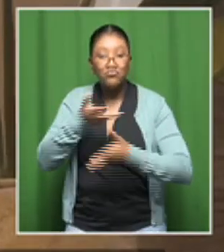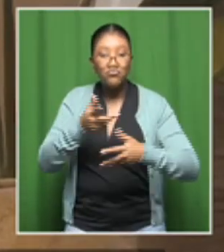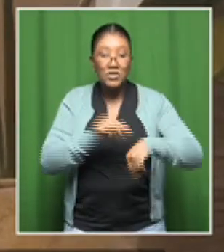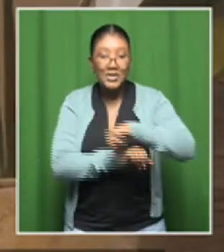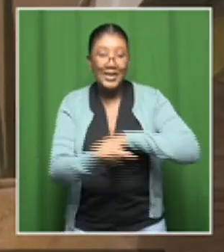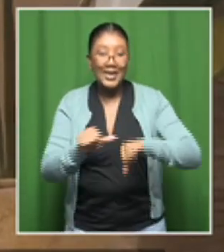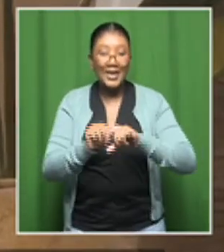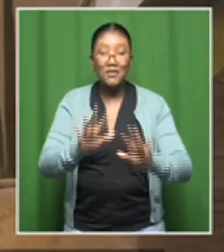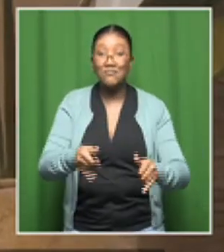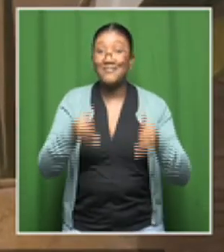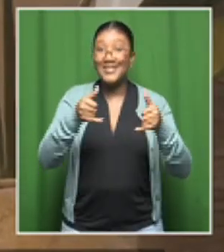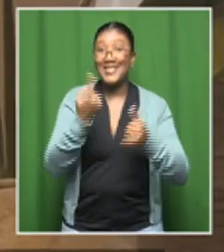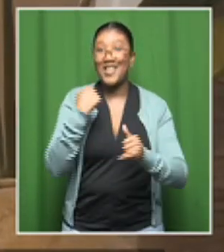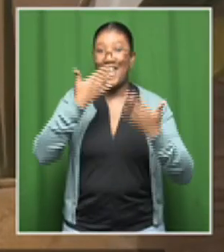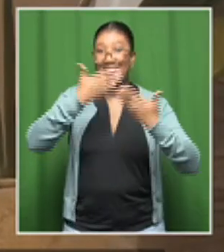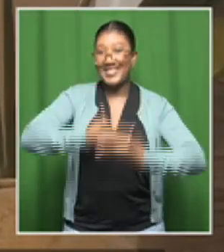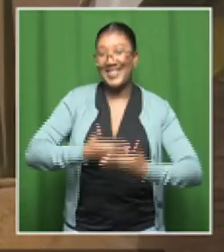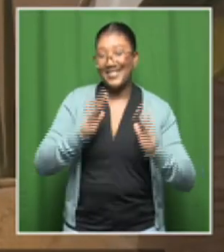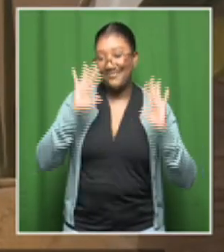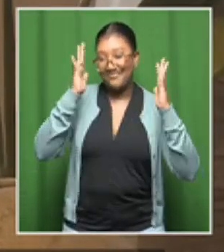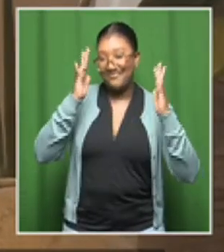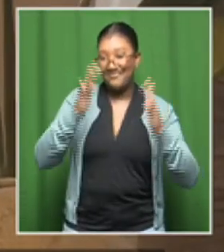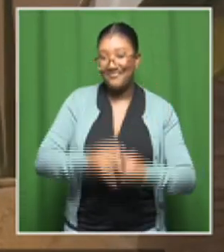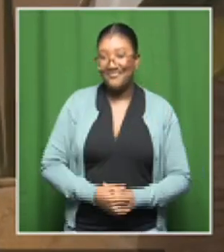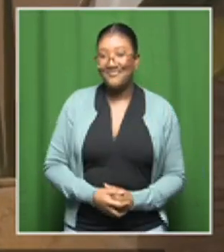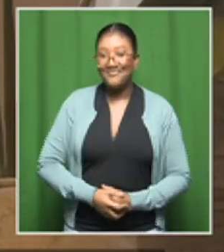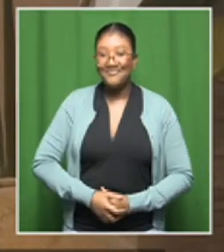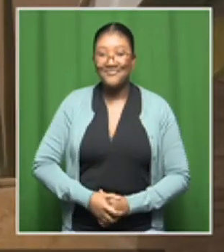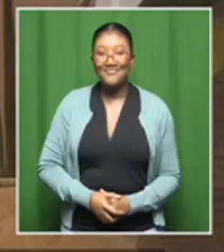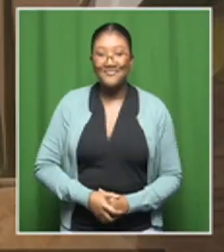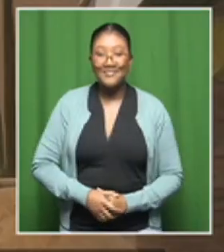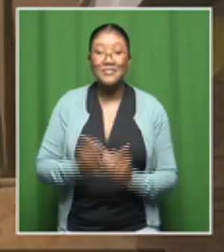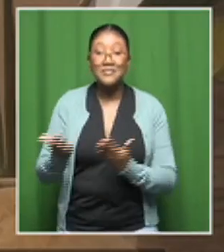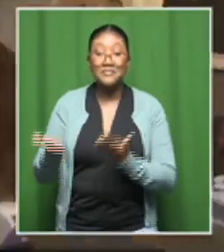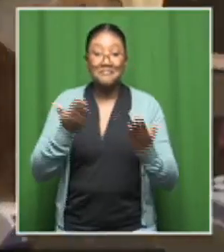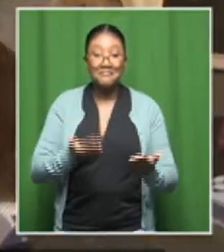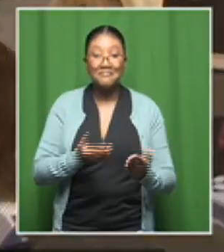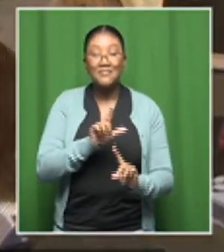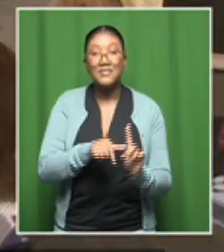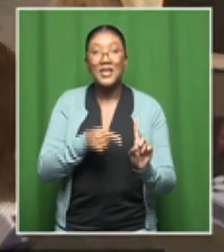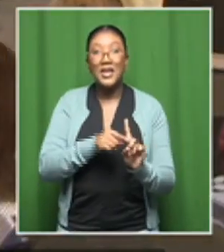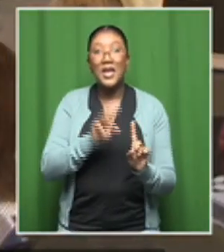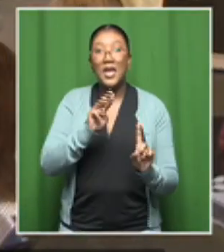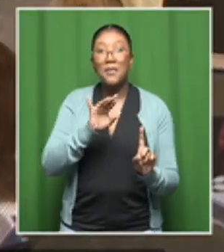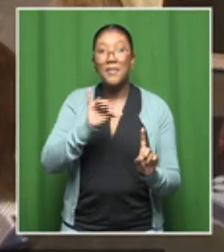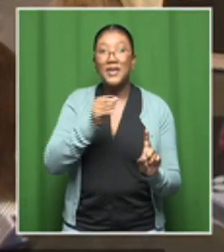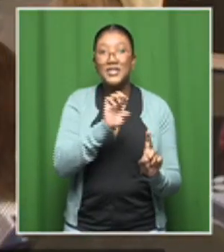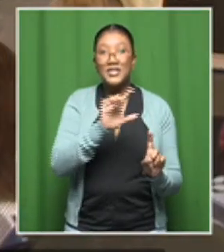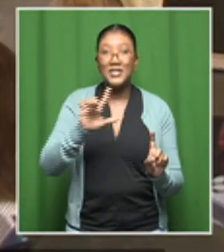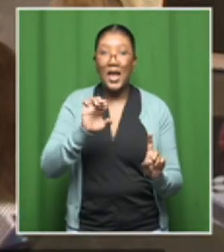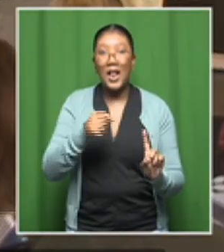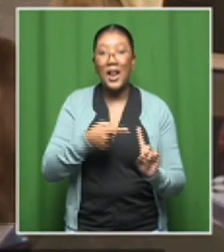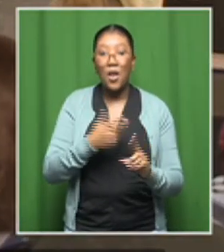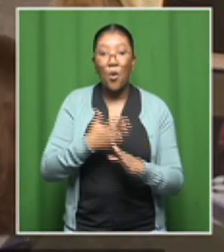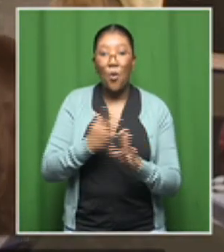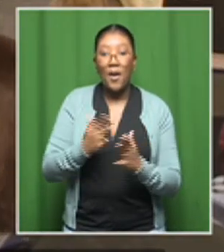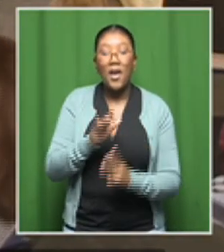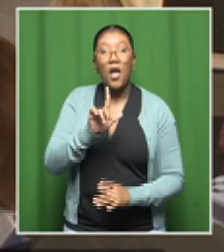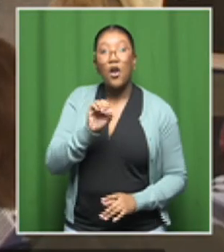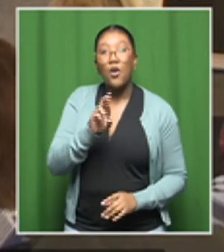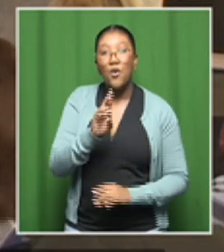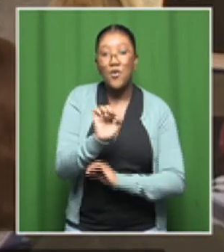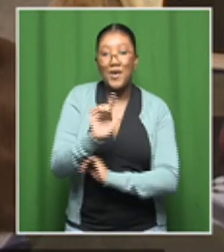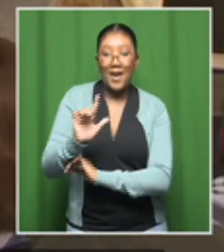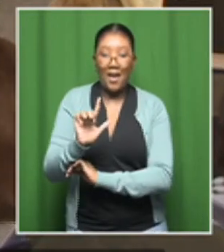from last night. And then moving to Michelle Hololo from L'Oreal. And Michelle, you have a